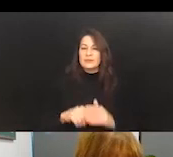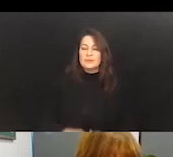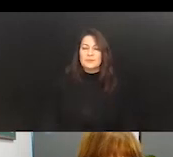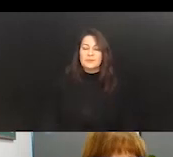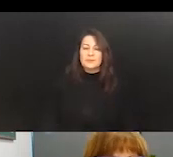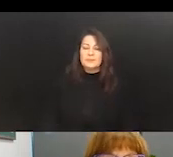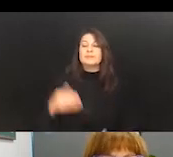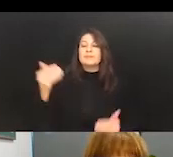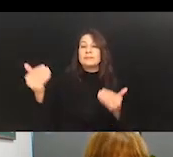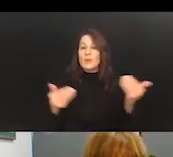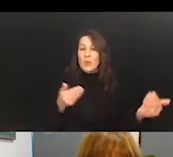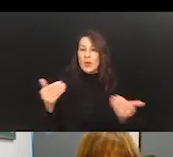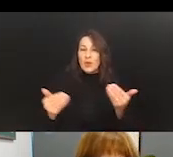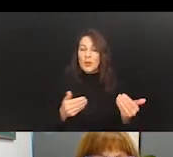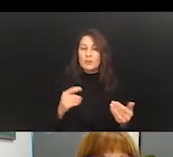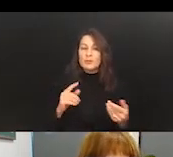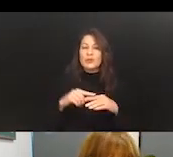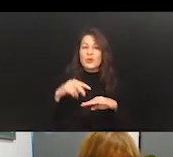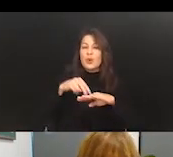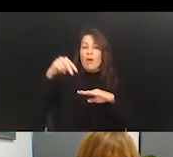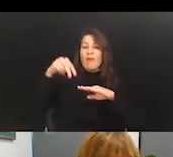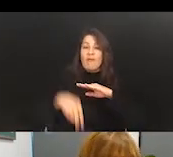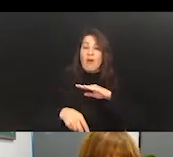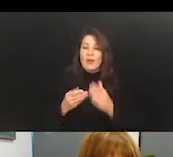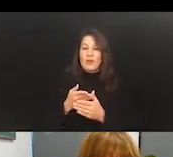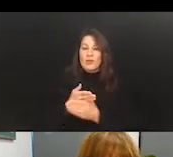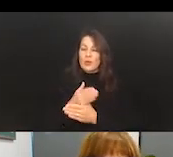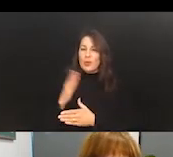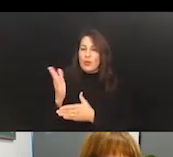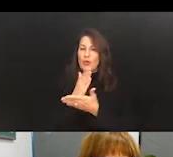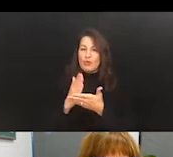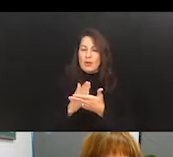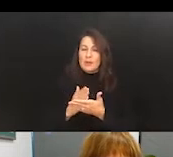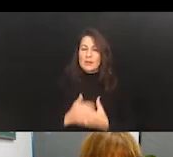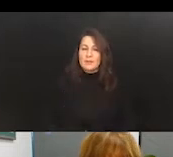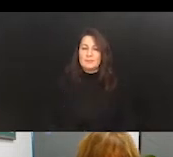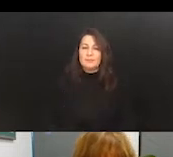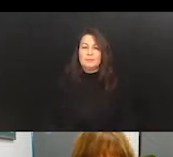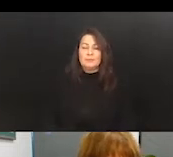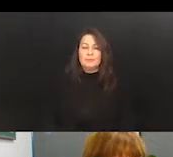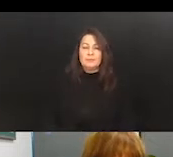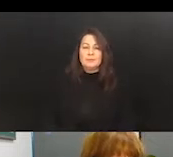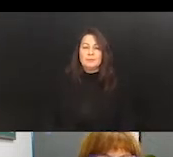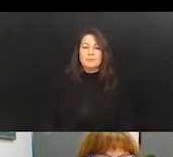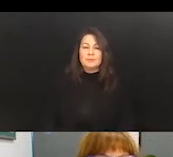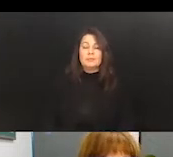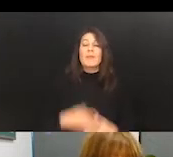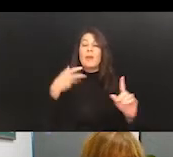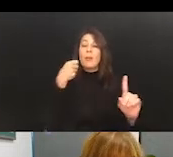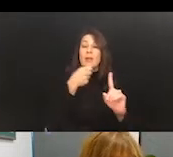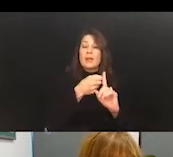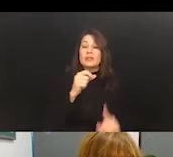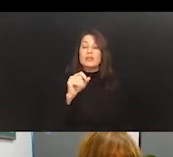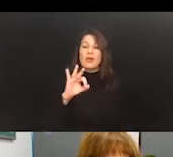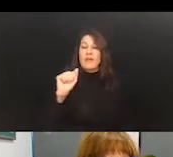Welcome everybody to Falling Through the Cracks. Implications, can we have the next slide before that? Implications of AI